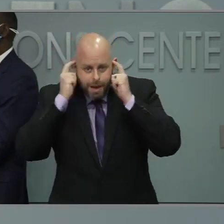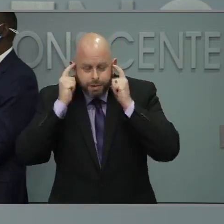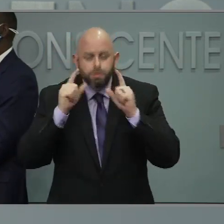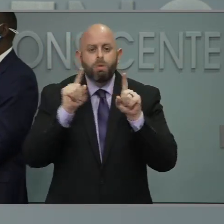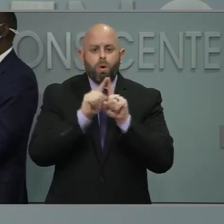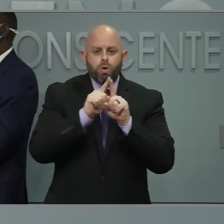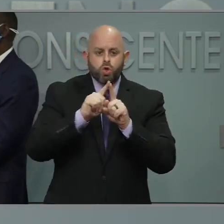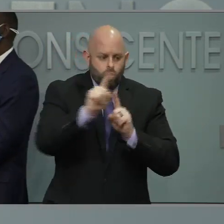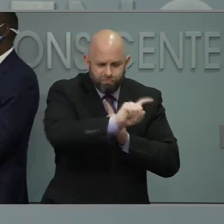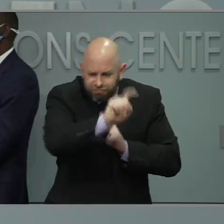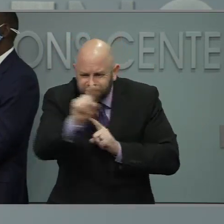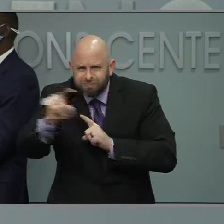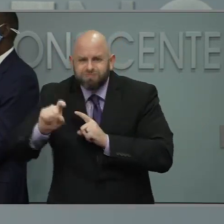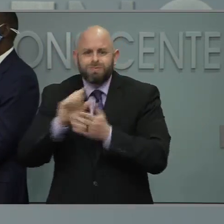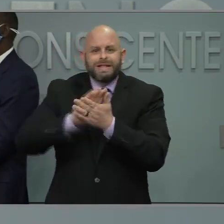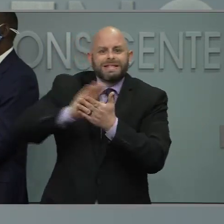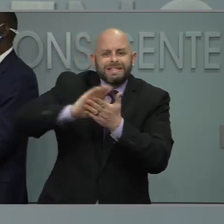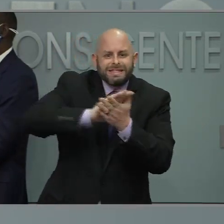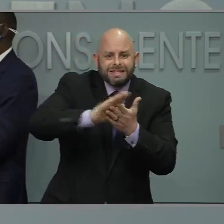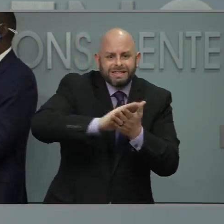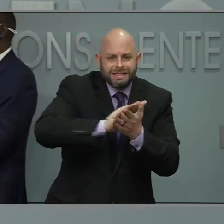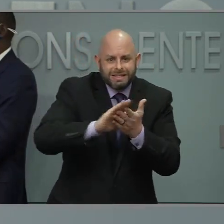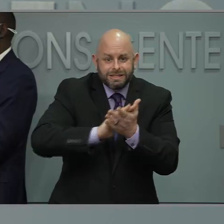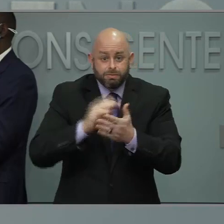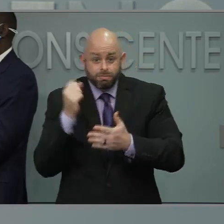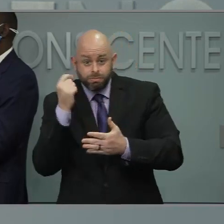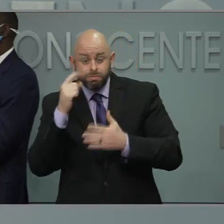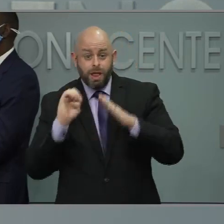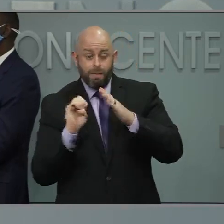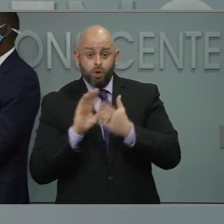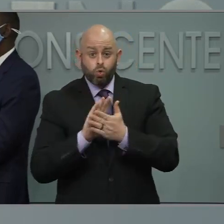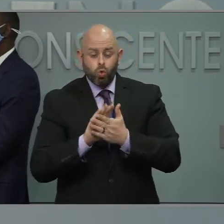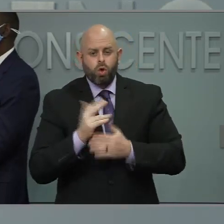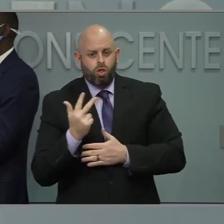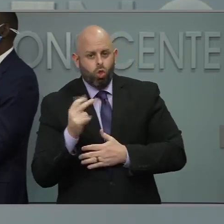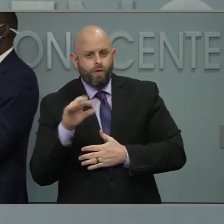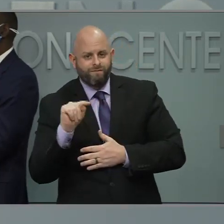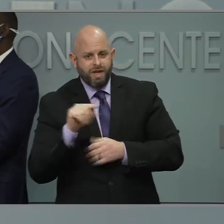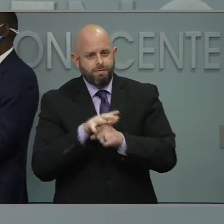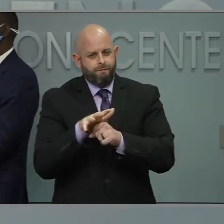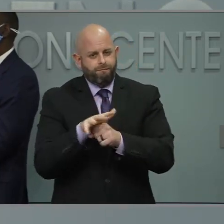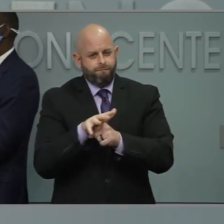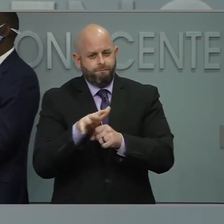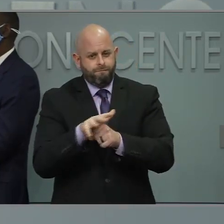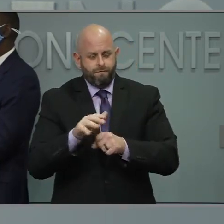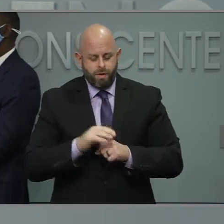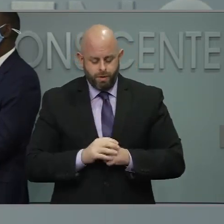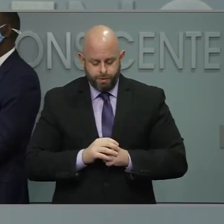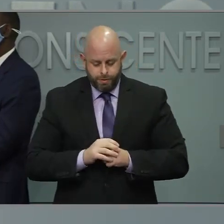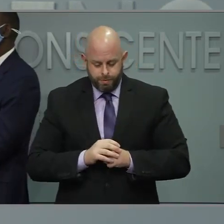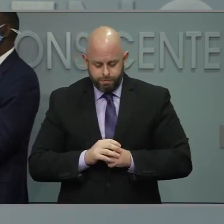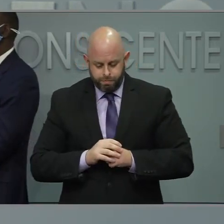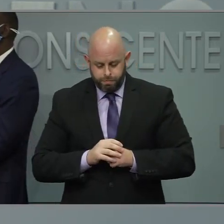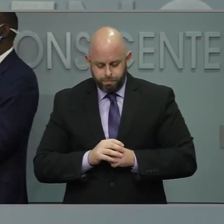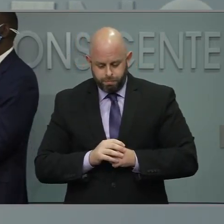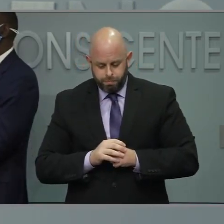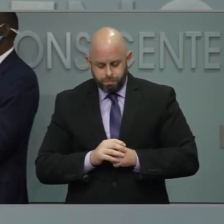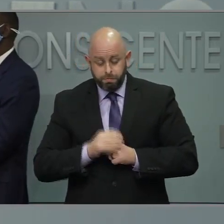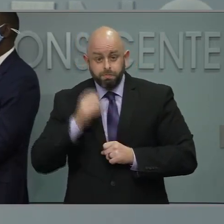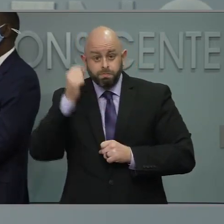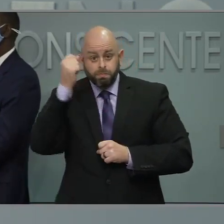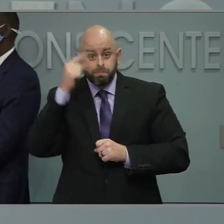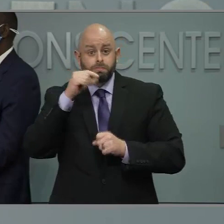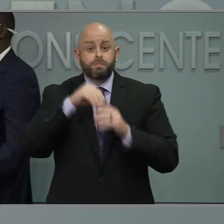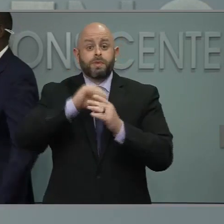six feet of distance in our middle and high schools. That being said, six feet of distance does not require